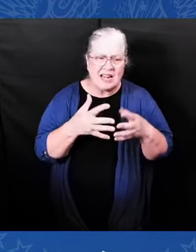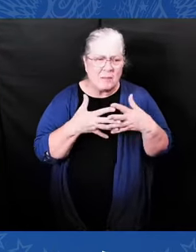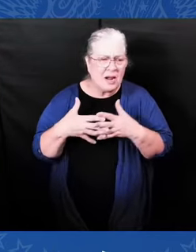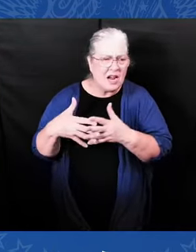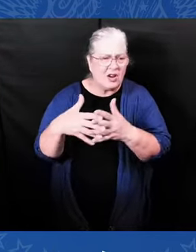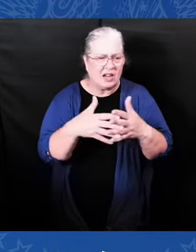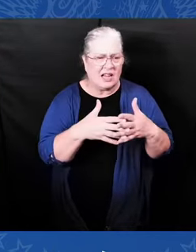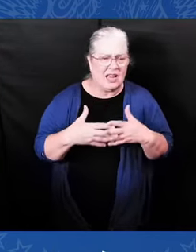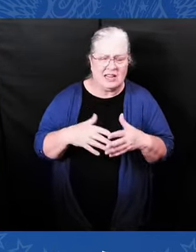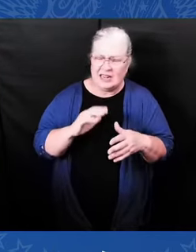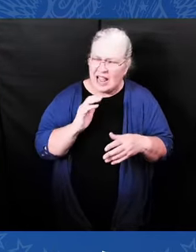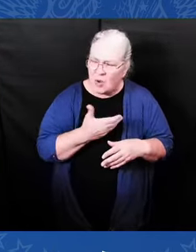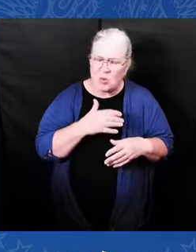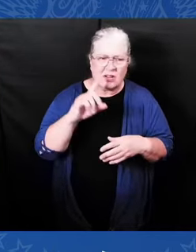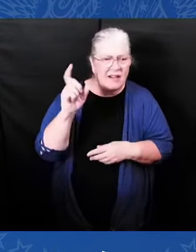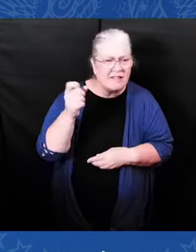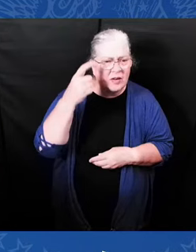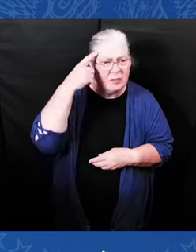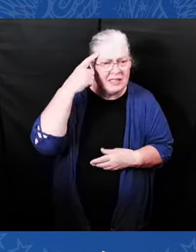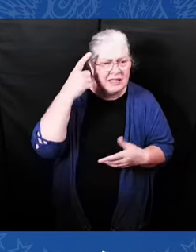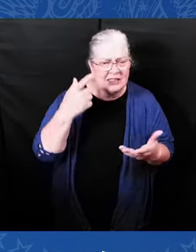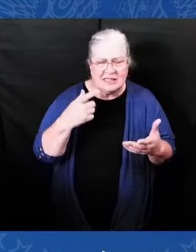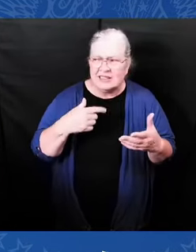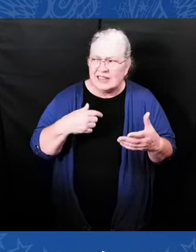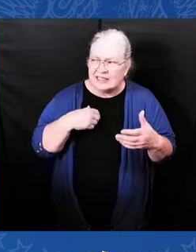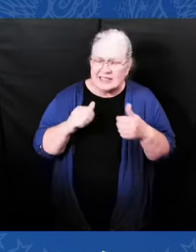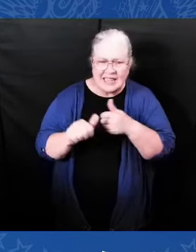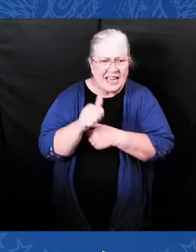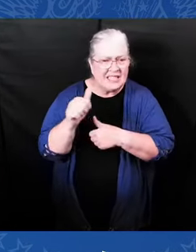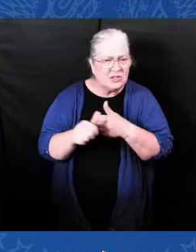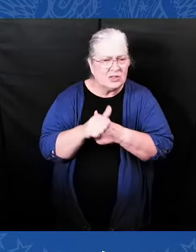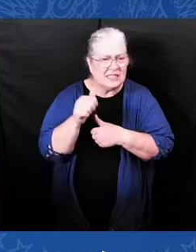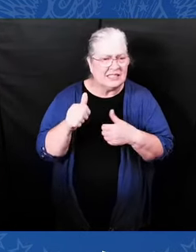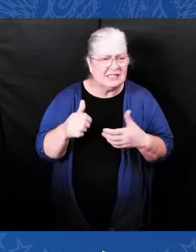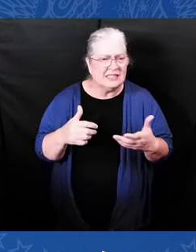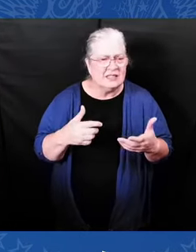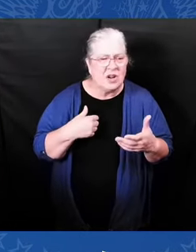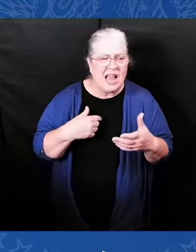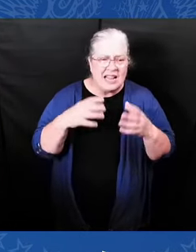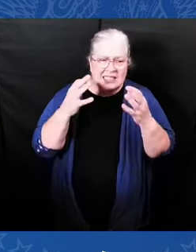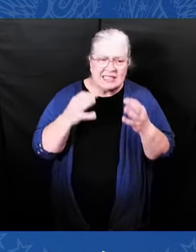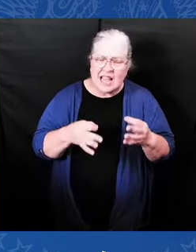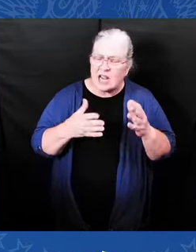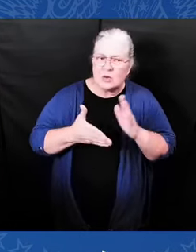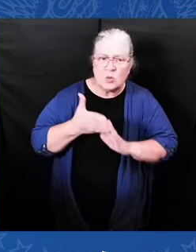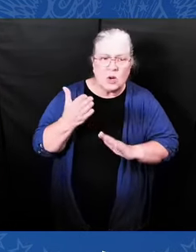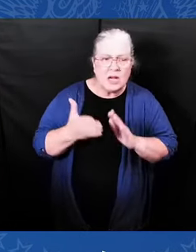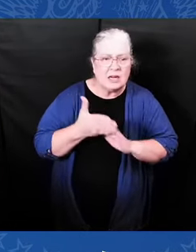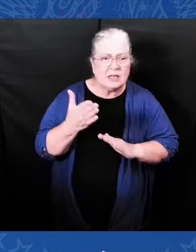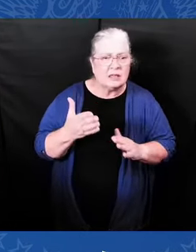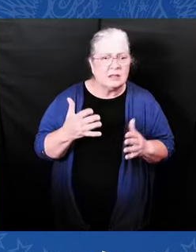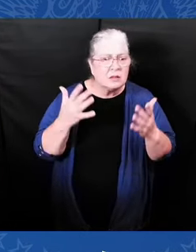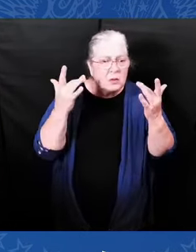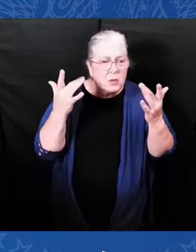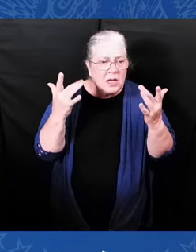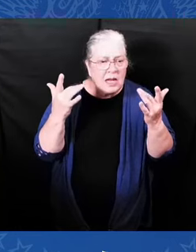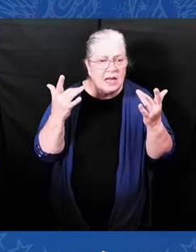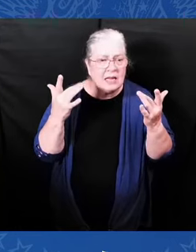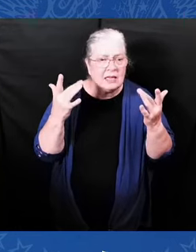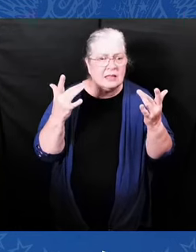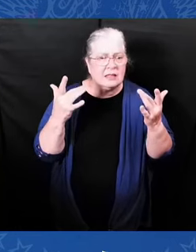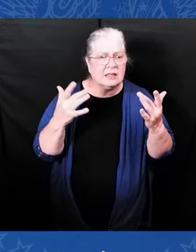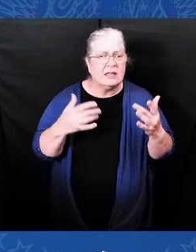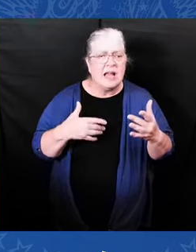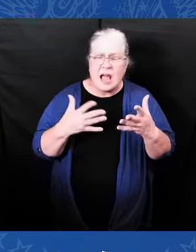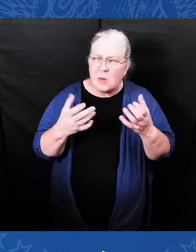tonight for being — and some thought, by the way, at the time, when I made that speech at Independence Hall, I was being